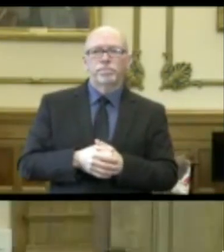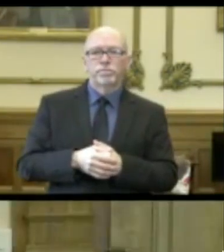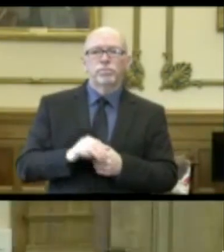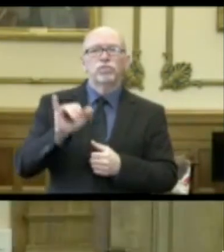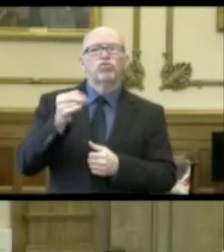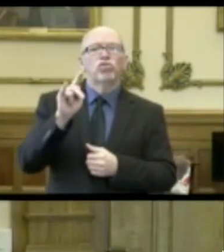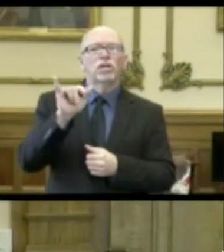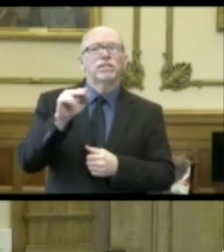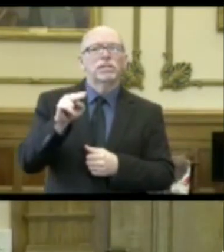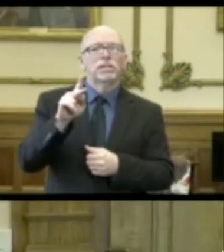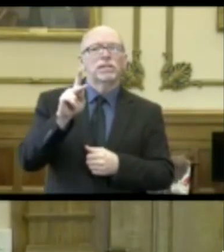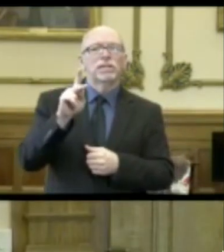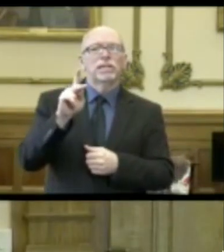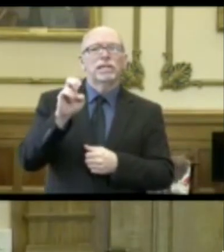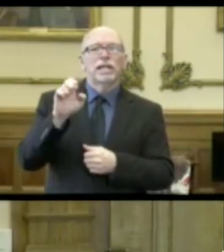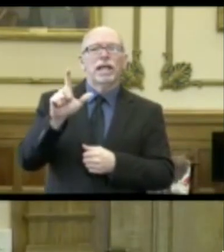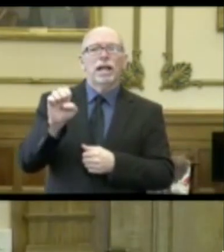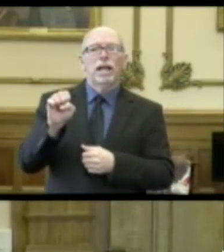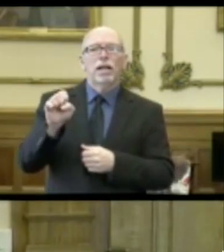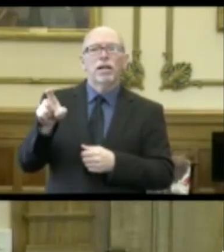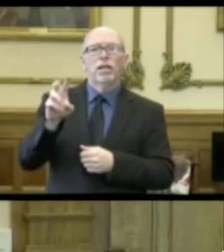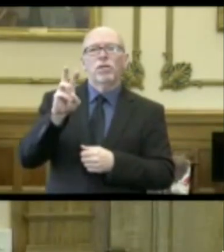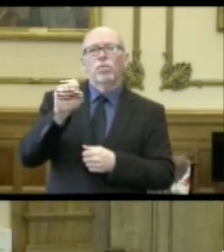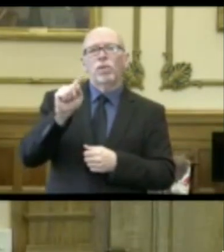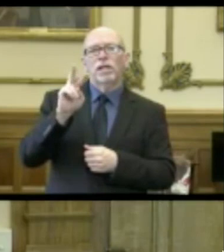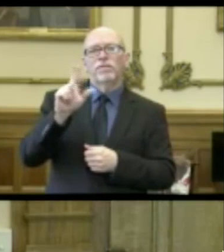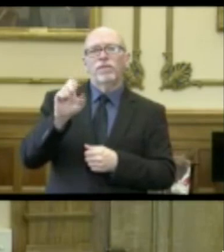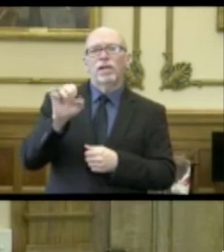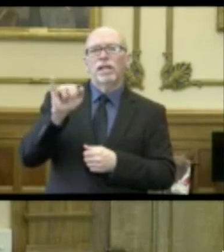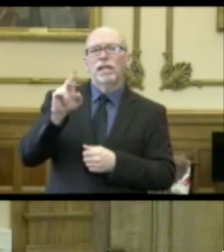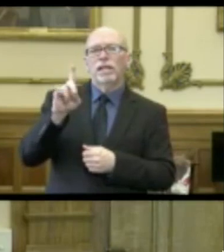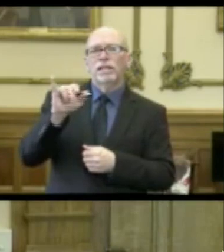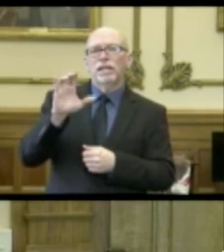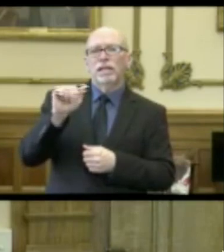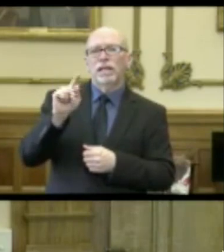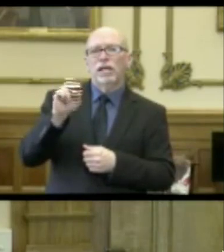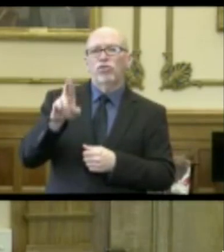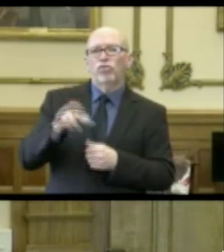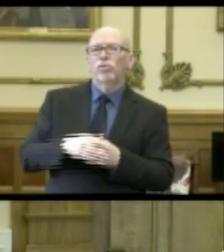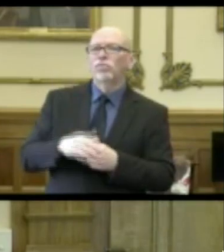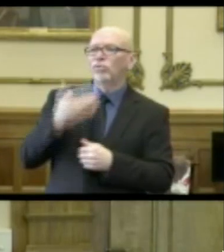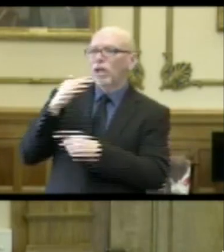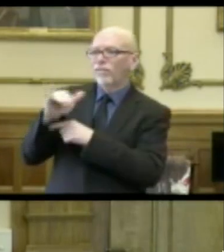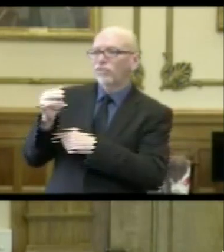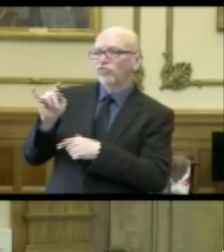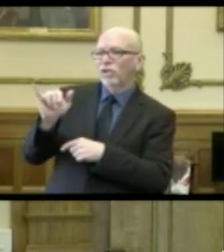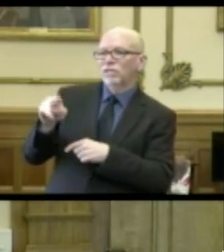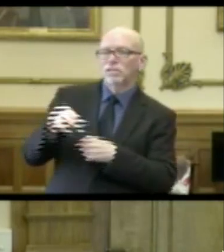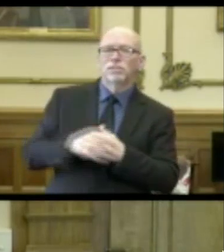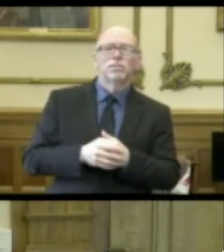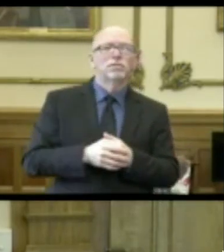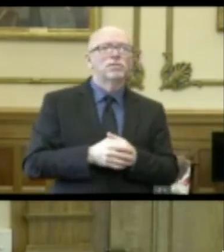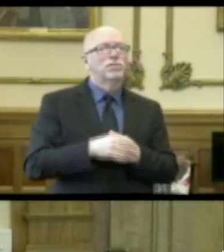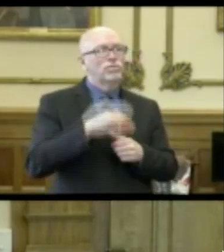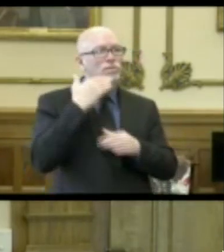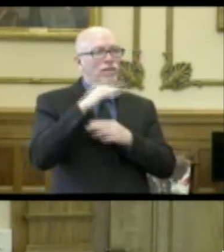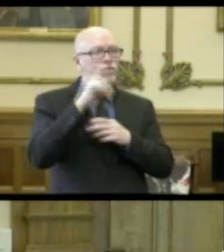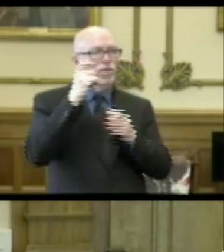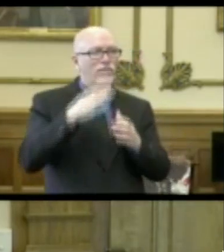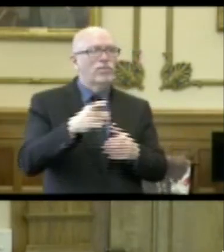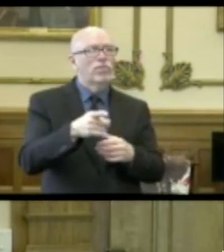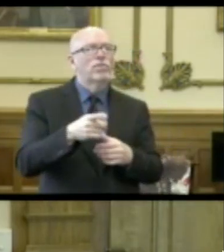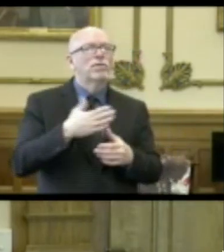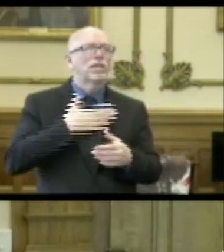Justin Keel, the Westville indicator. Good afternoon, Justin. Good afternoon, Governor.